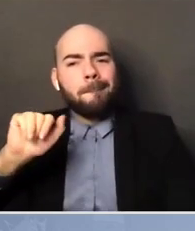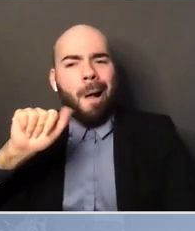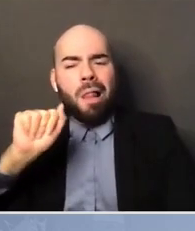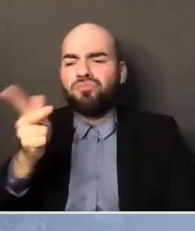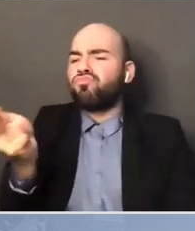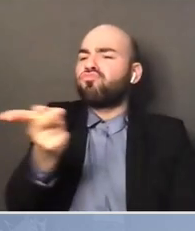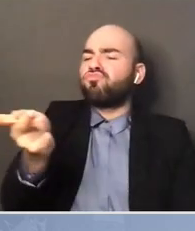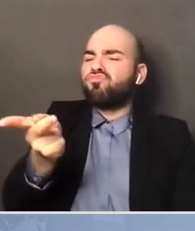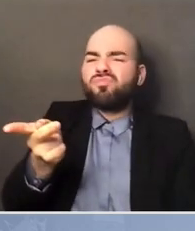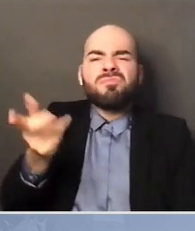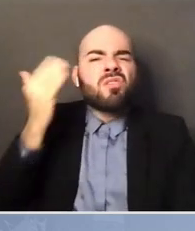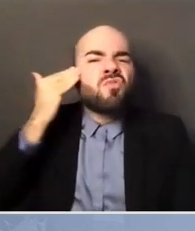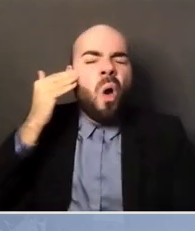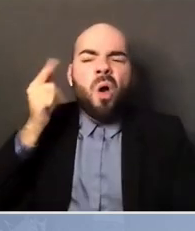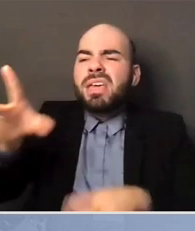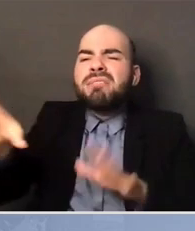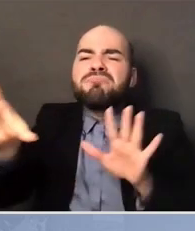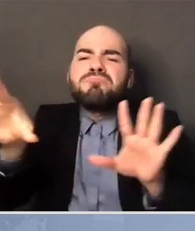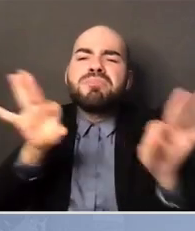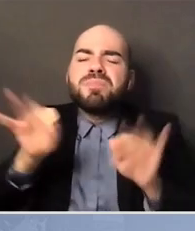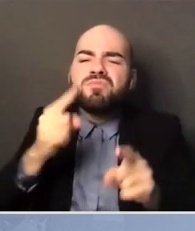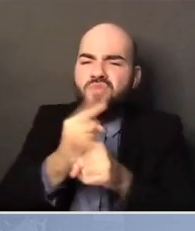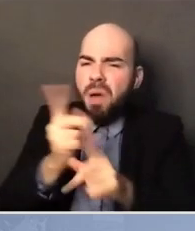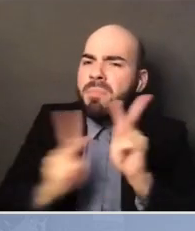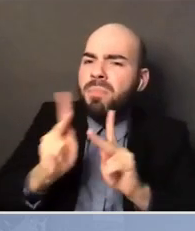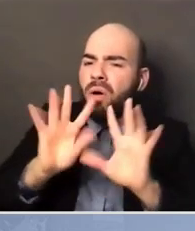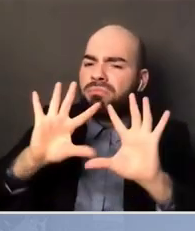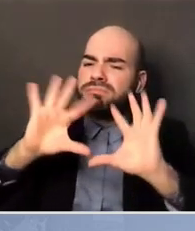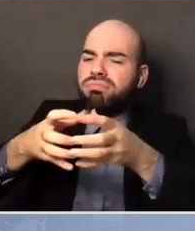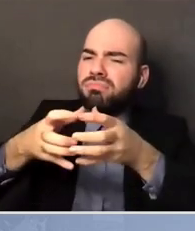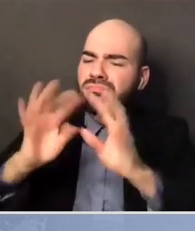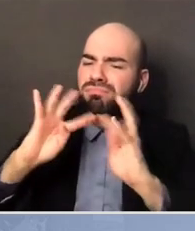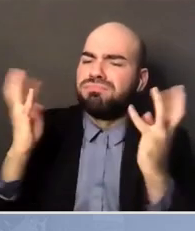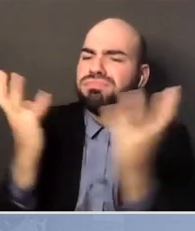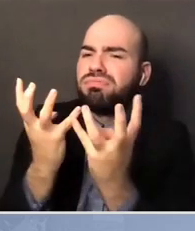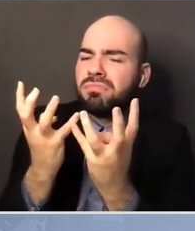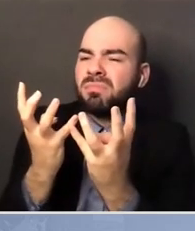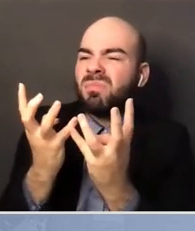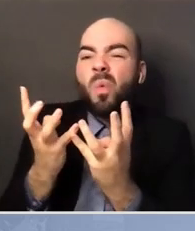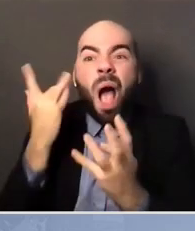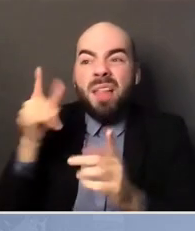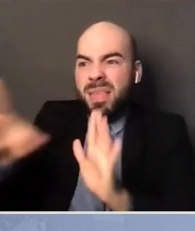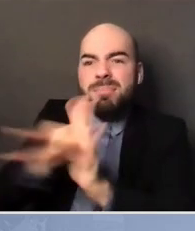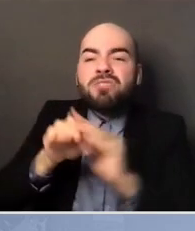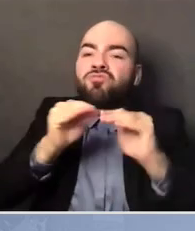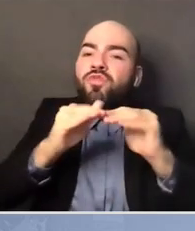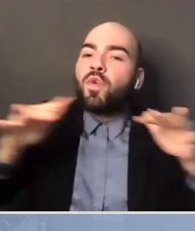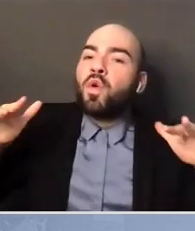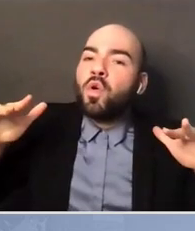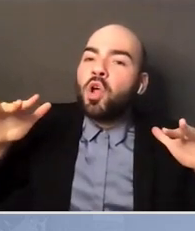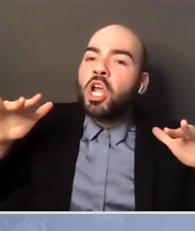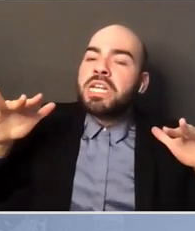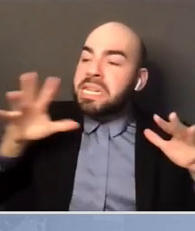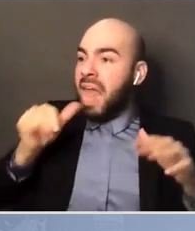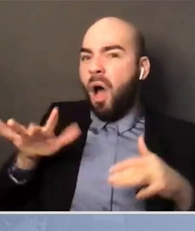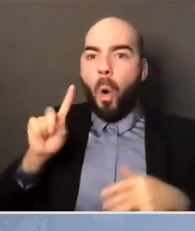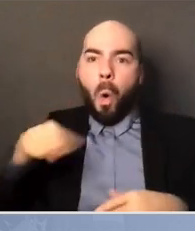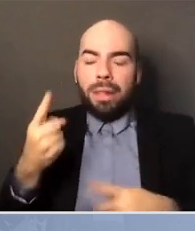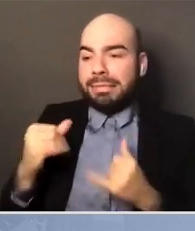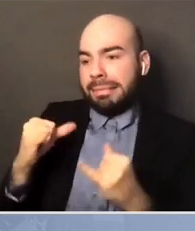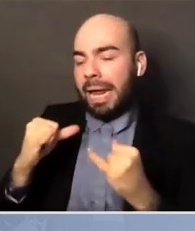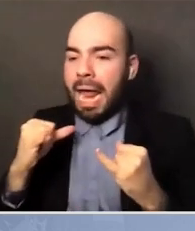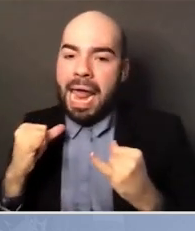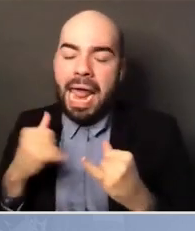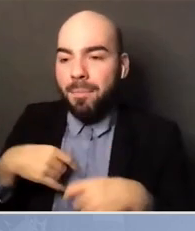what they're doing, who are representative of all people, not just some people. And us being able to then dig ourselves out of